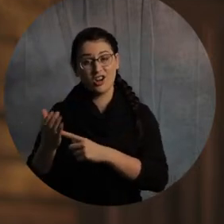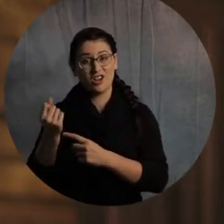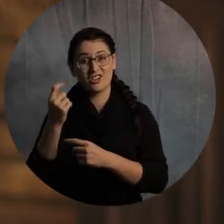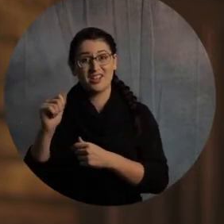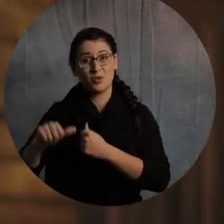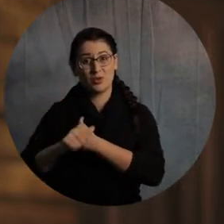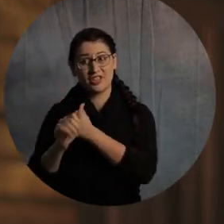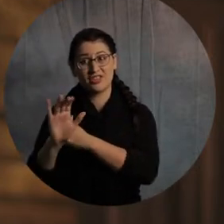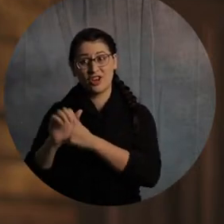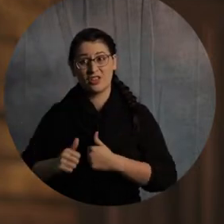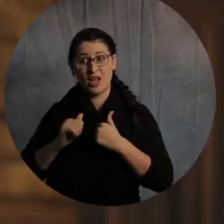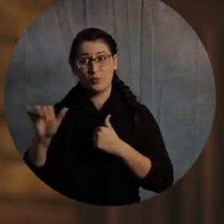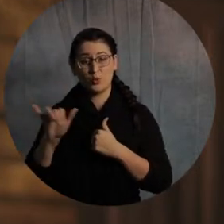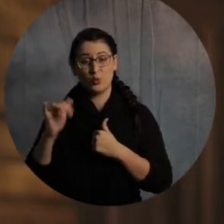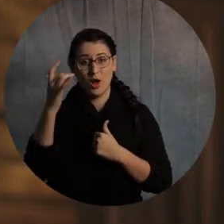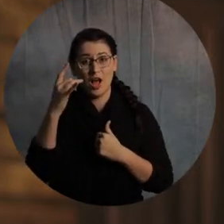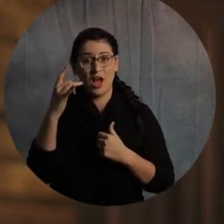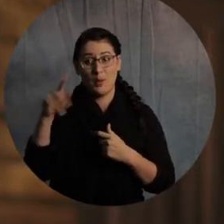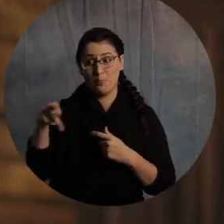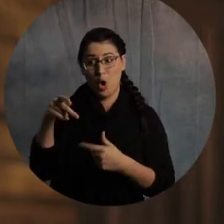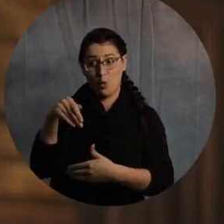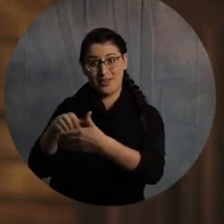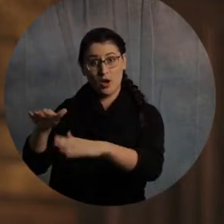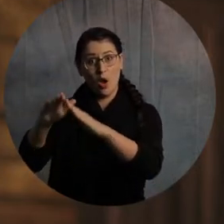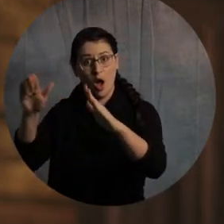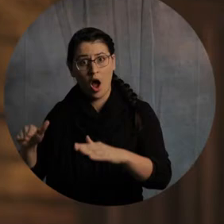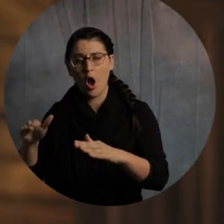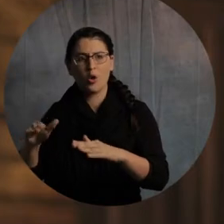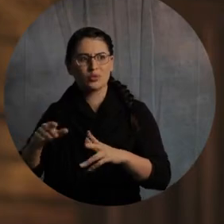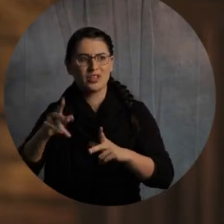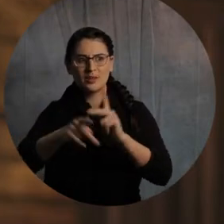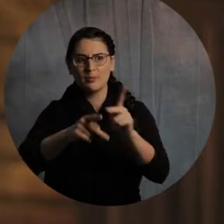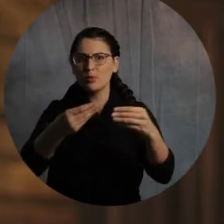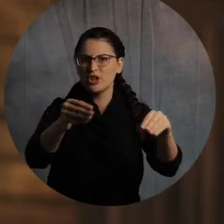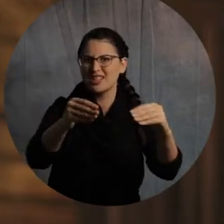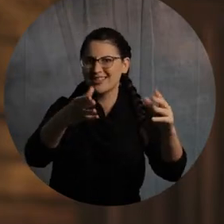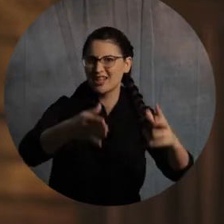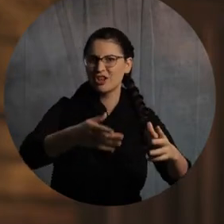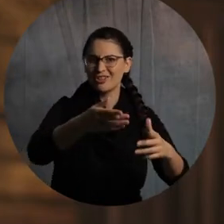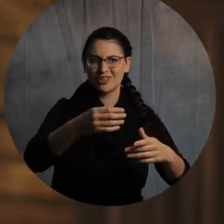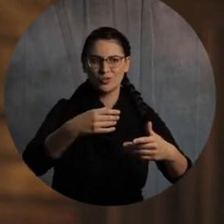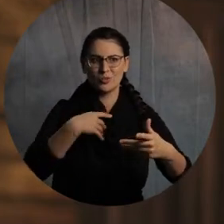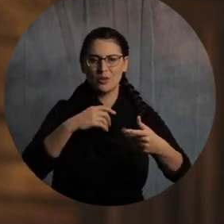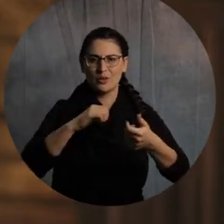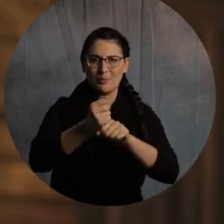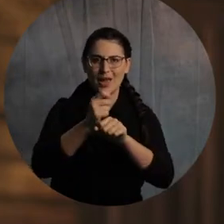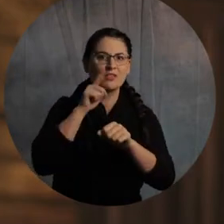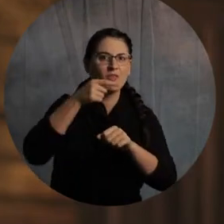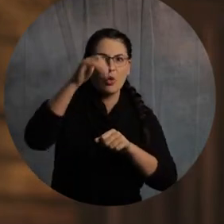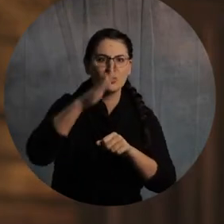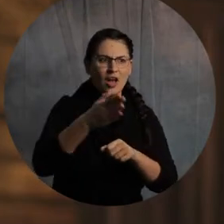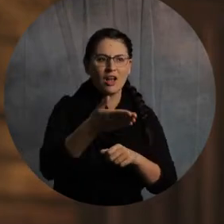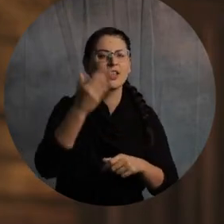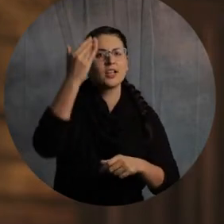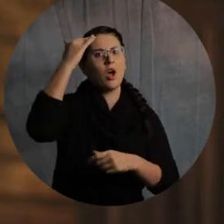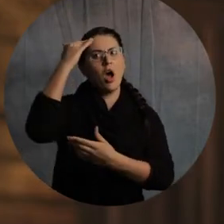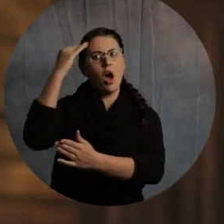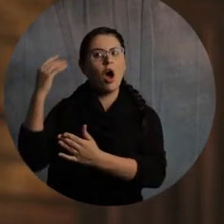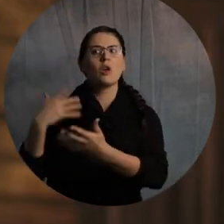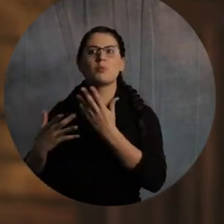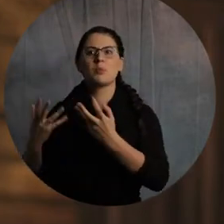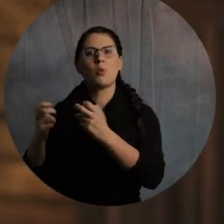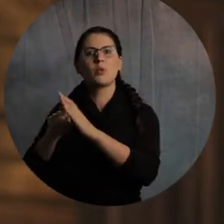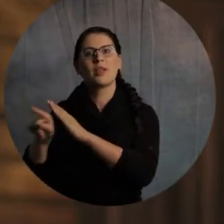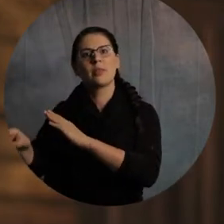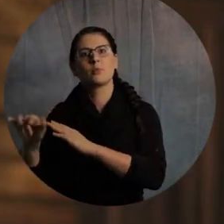name's Jesus, and he was crucified, and he's alive, all right, all of which offended everybody. So it's not just Paul that's putting his life on the